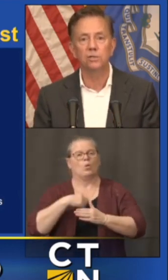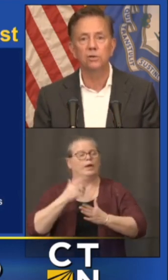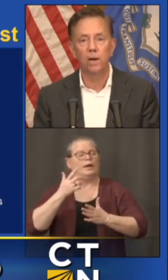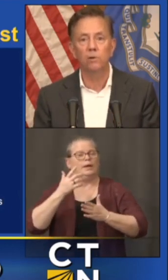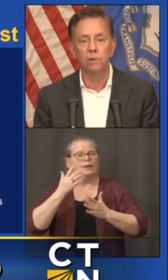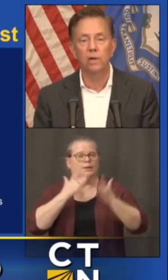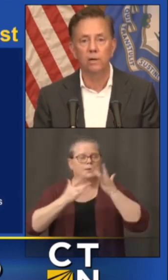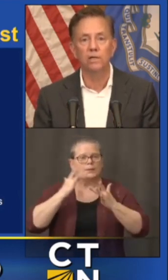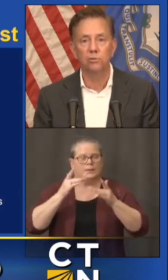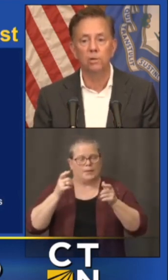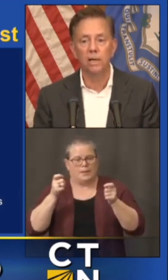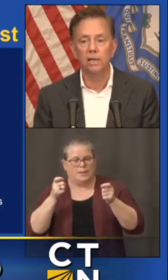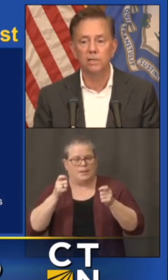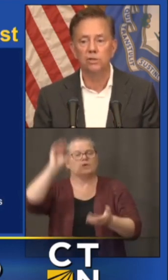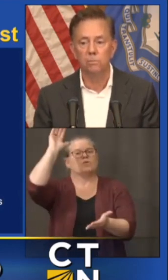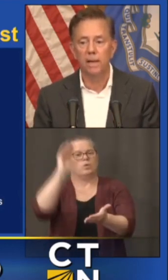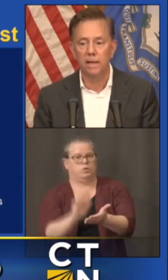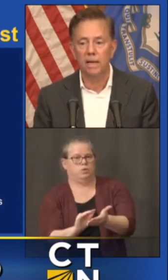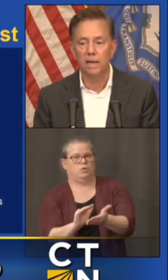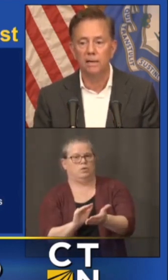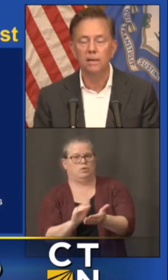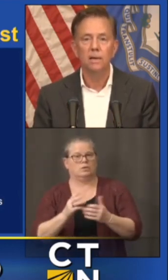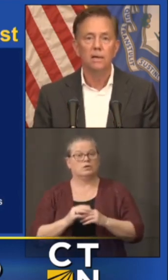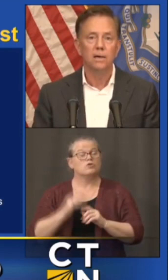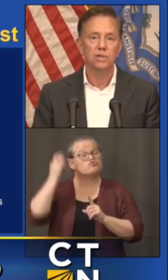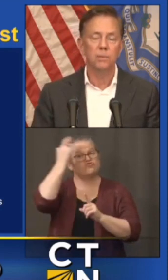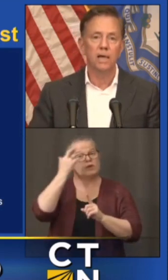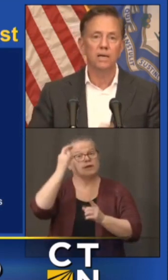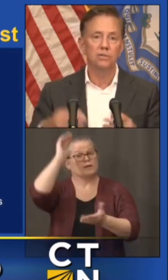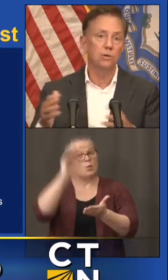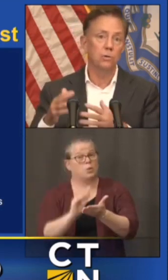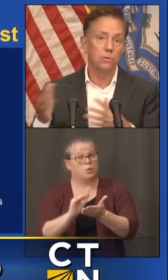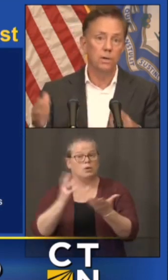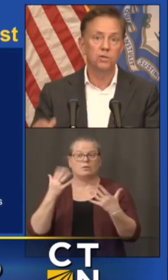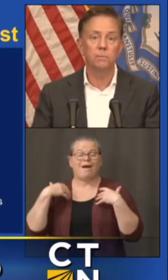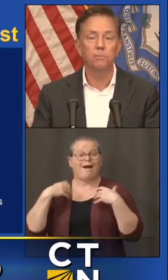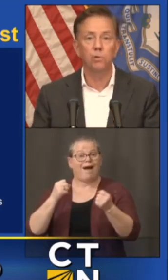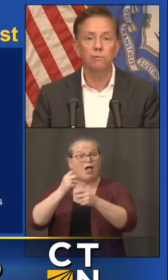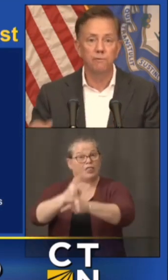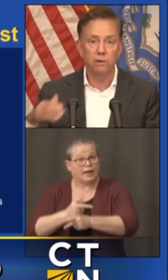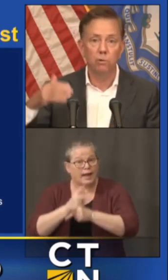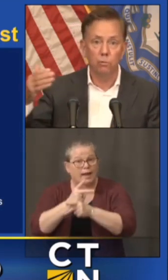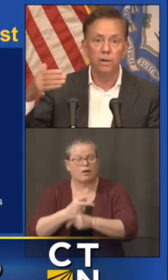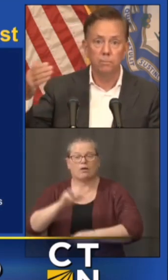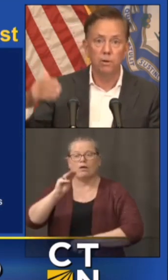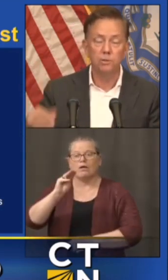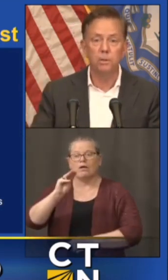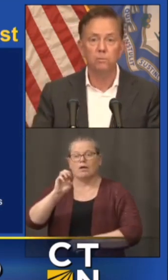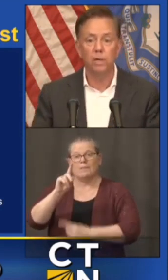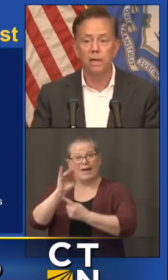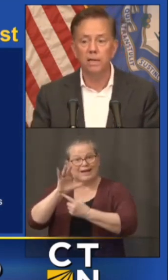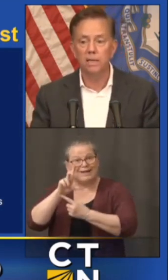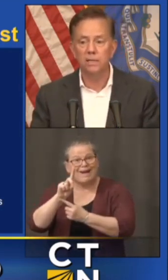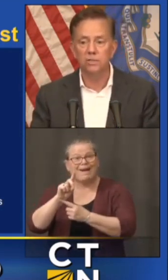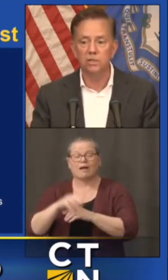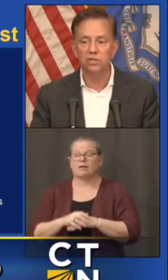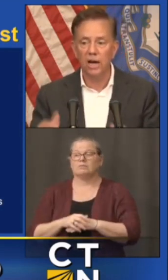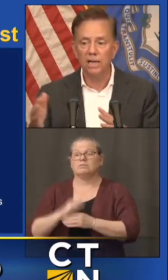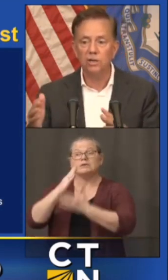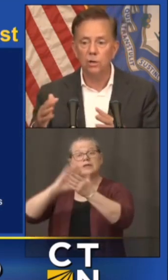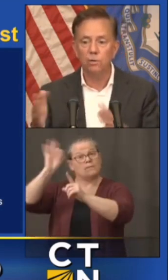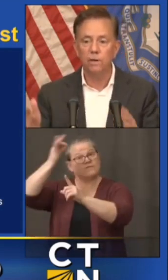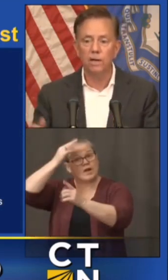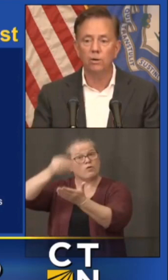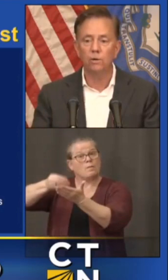related to health care is related to medicaid some of that is due to some improved federal reimbursement we're getting that is